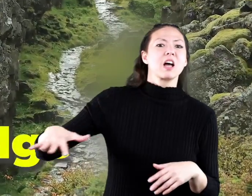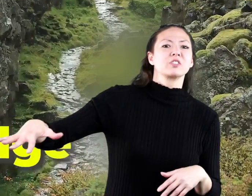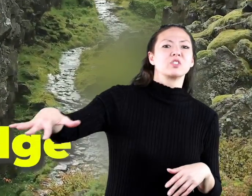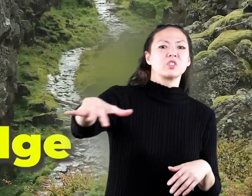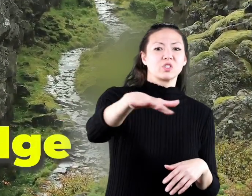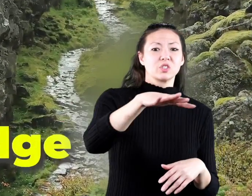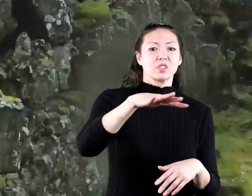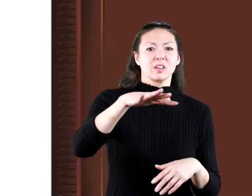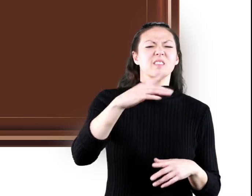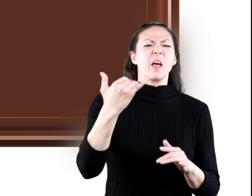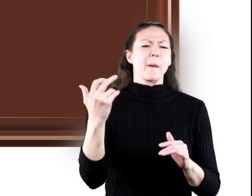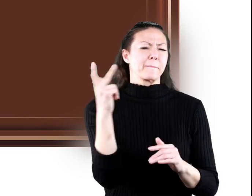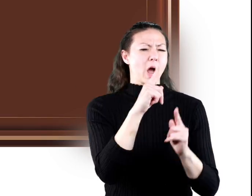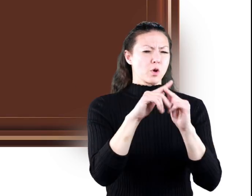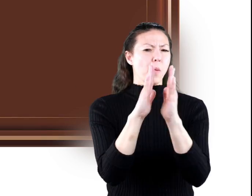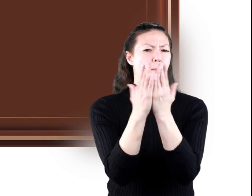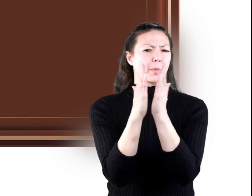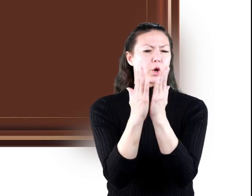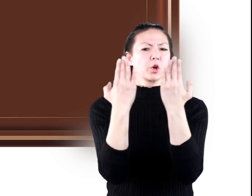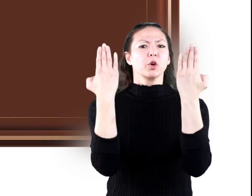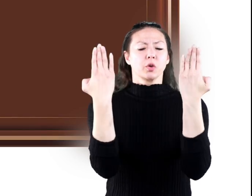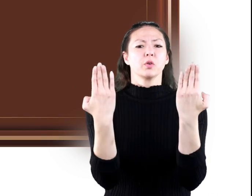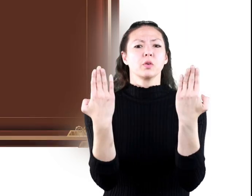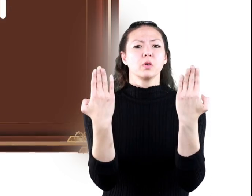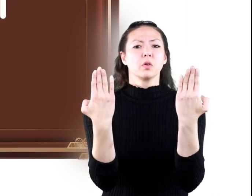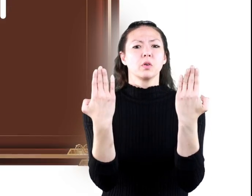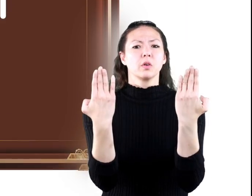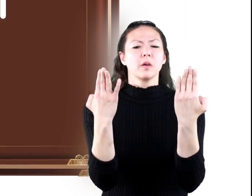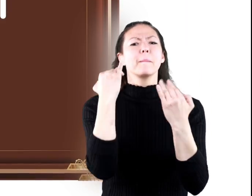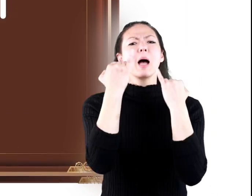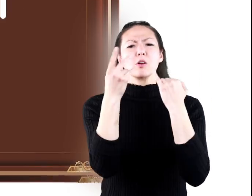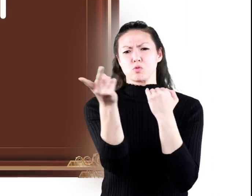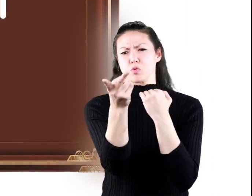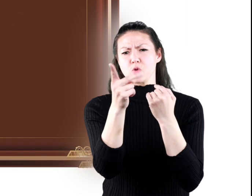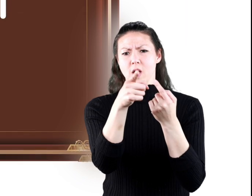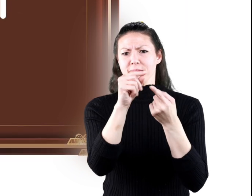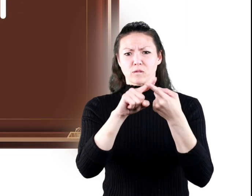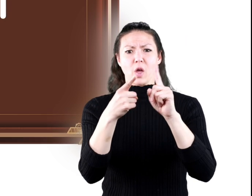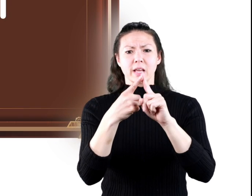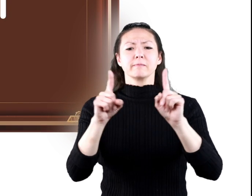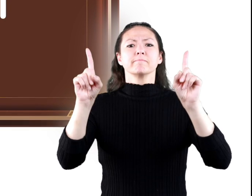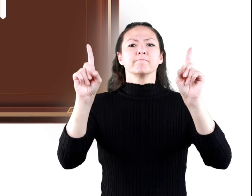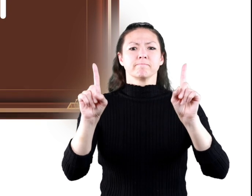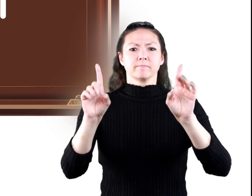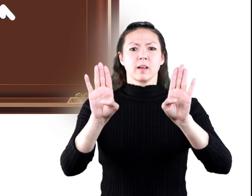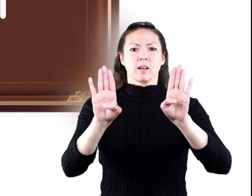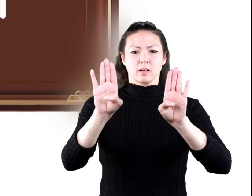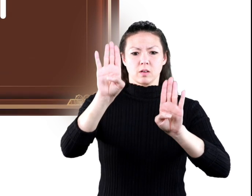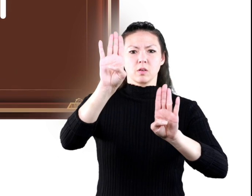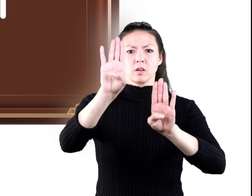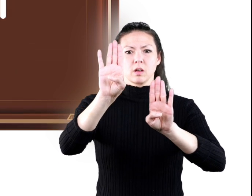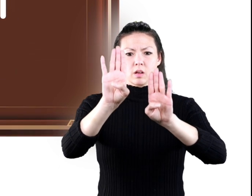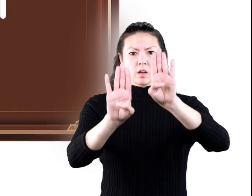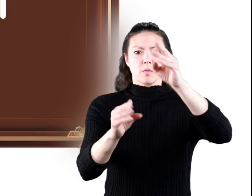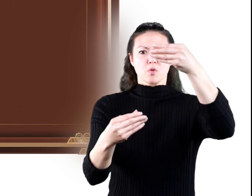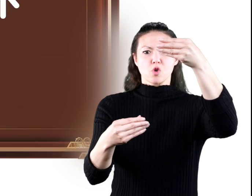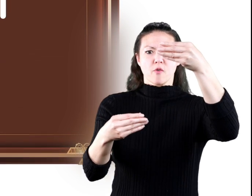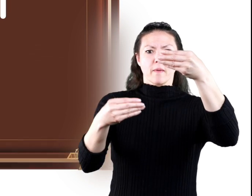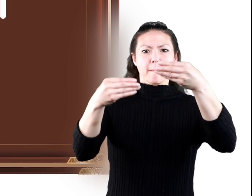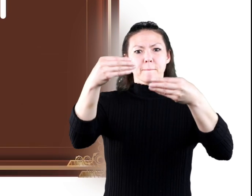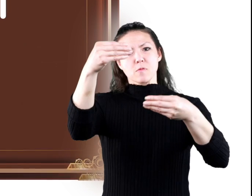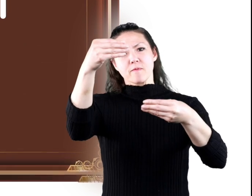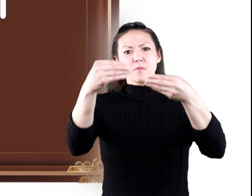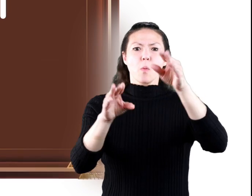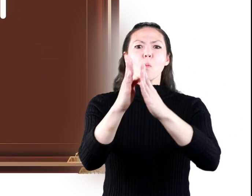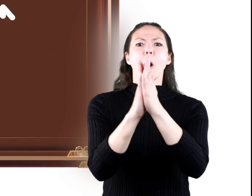back to our textbooks this time imagine you and your friend put those textbooks against each other